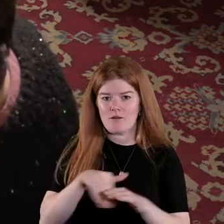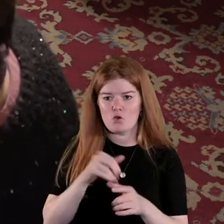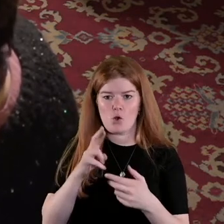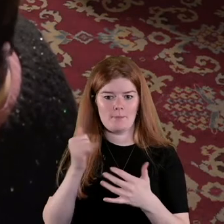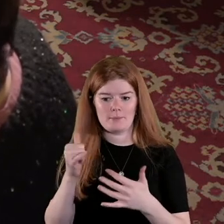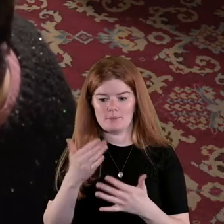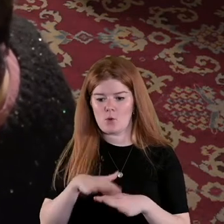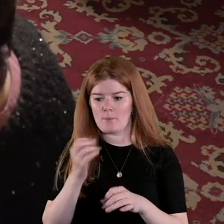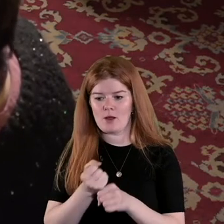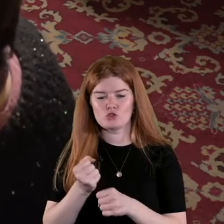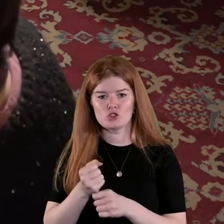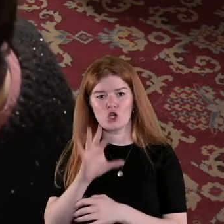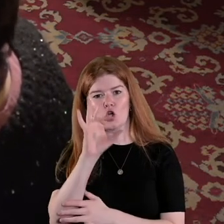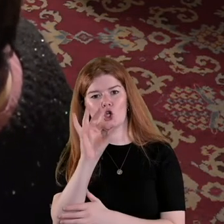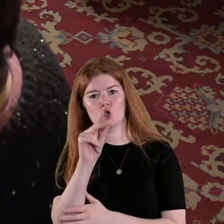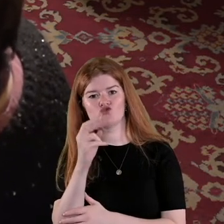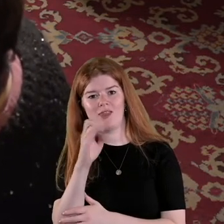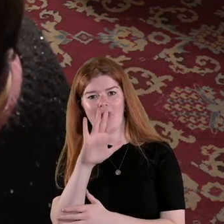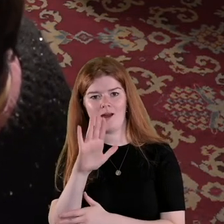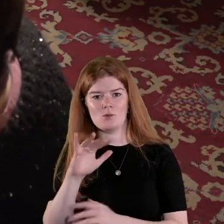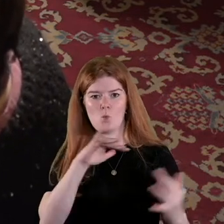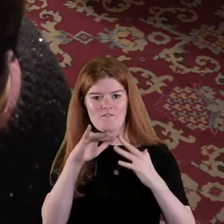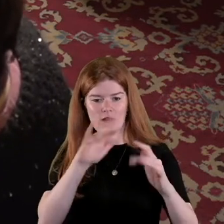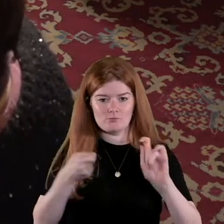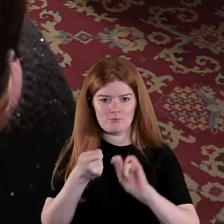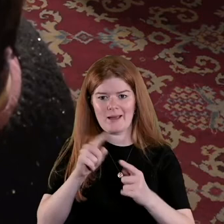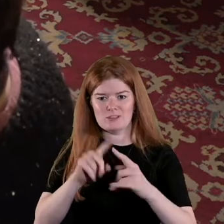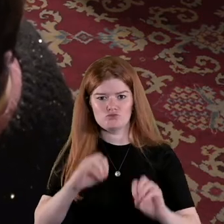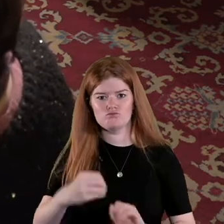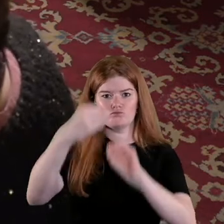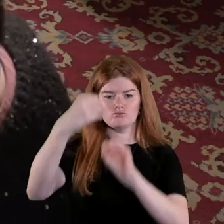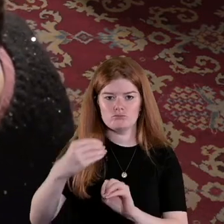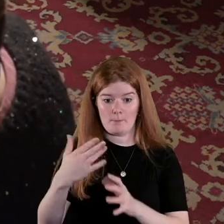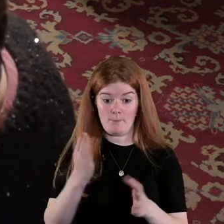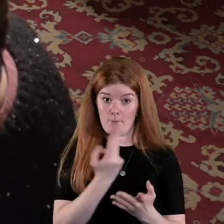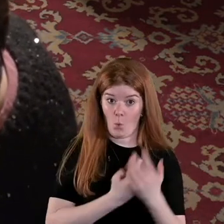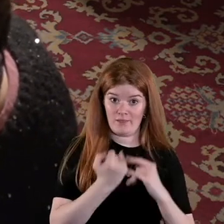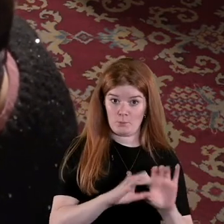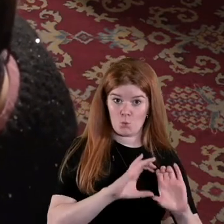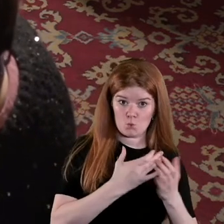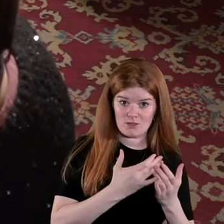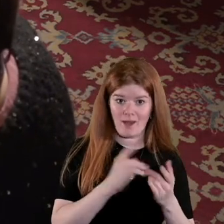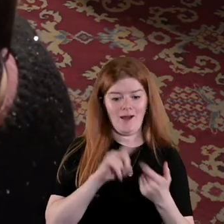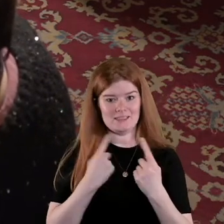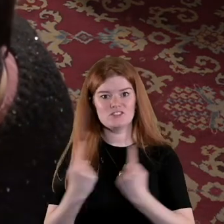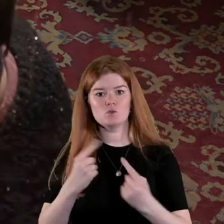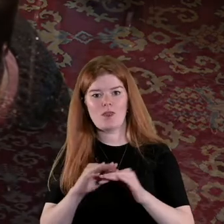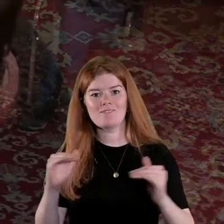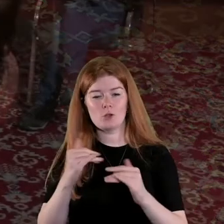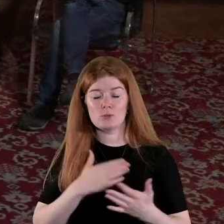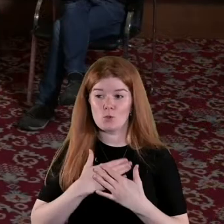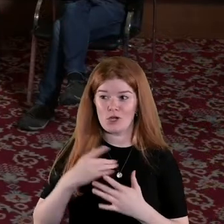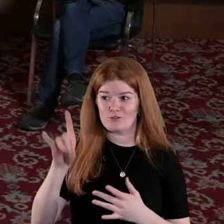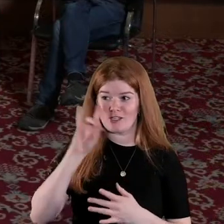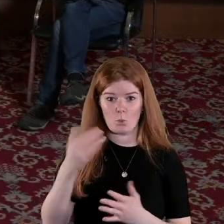it's about guerrilla warfare and resistance both at the community but also at the individual level and I'd love to hear